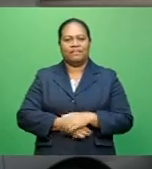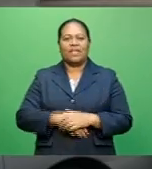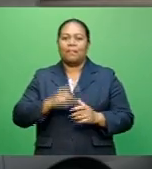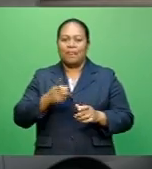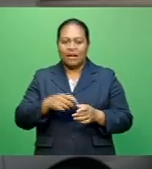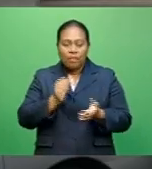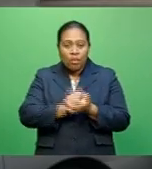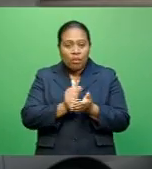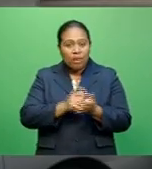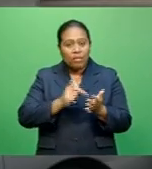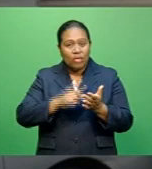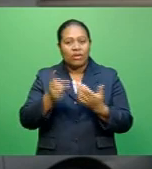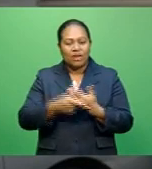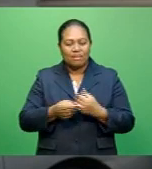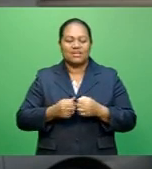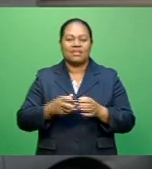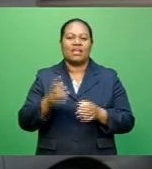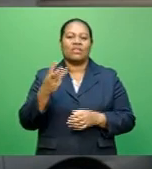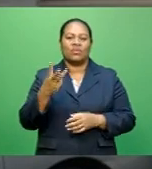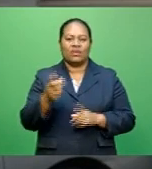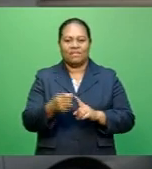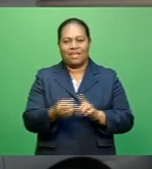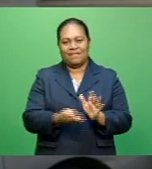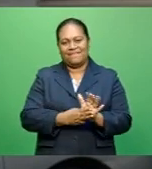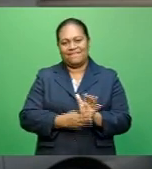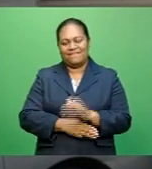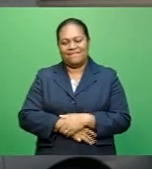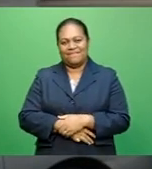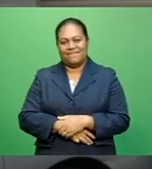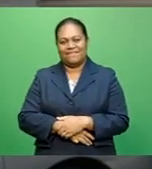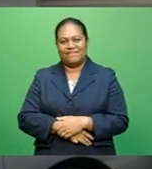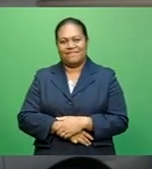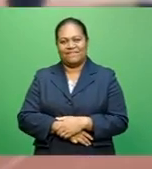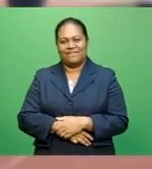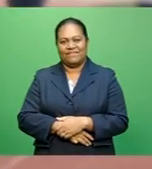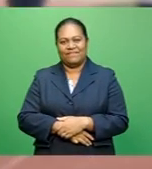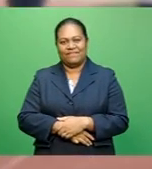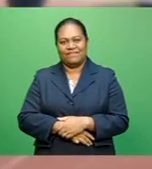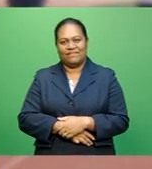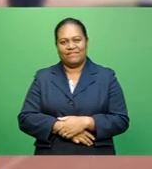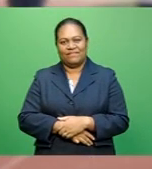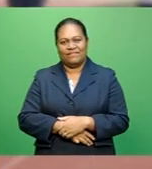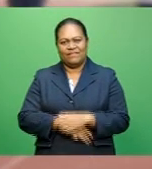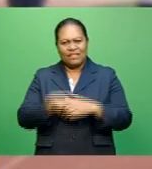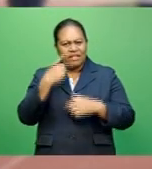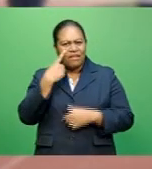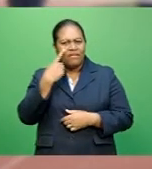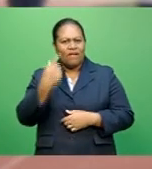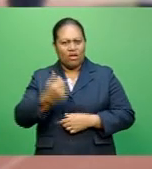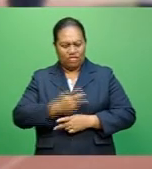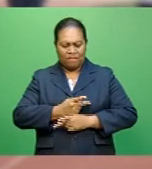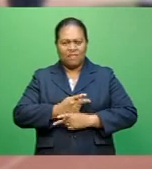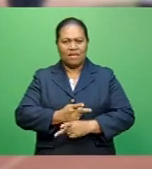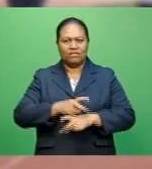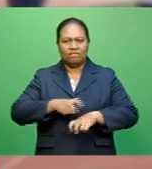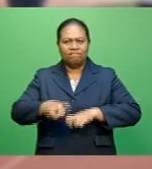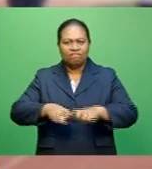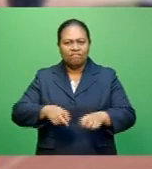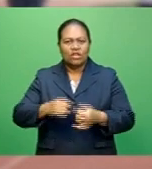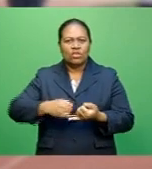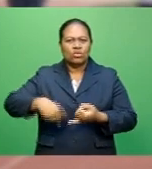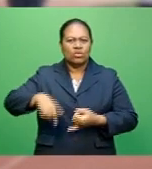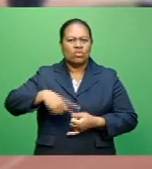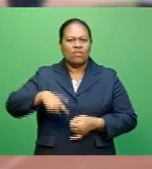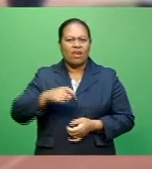begins at 3 p.m. Vinina Rakotonga, FBC Sports. Discovering his passion for athletics, Suva